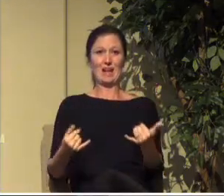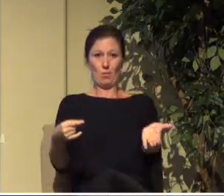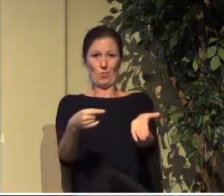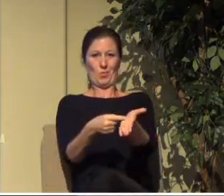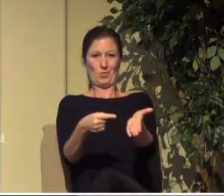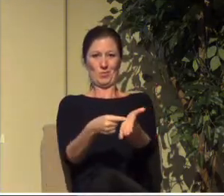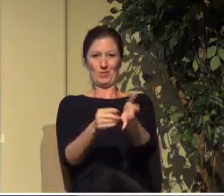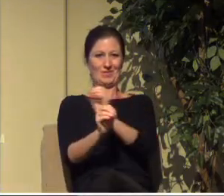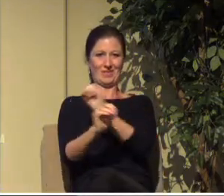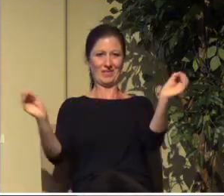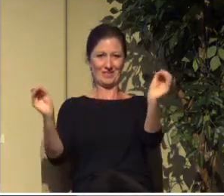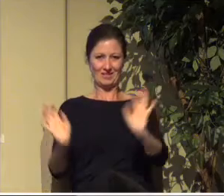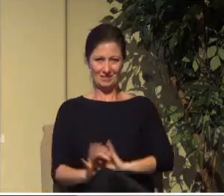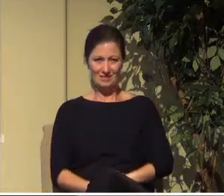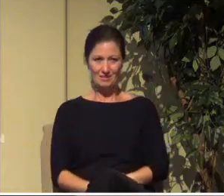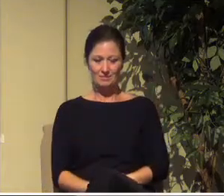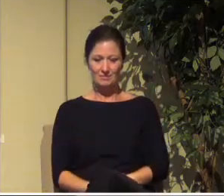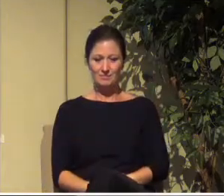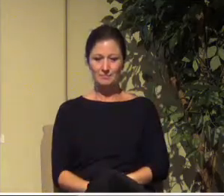of God's grace.